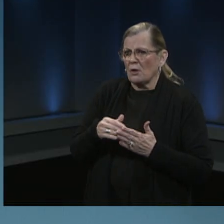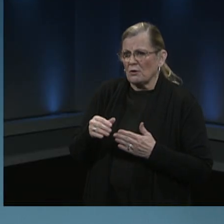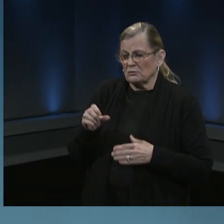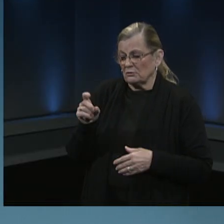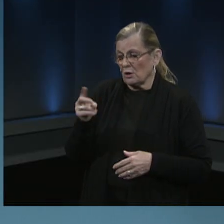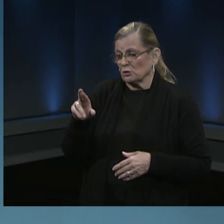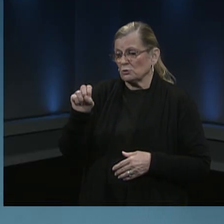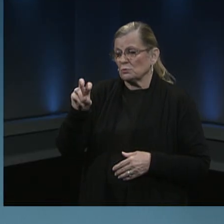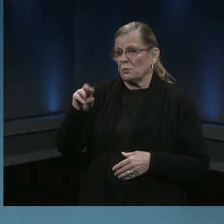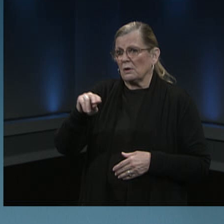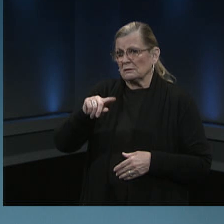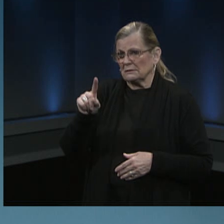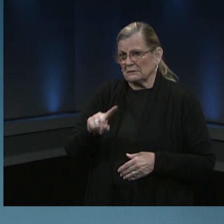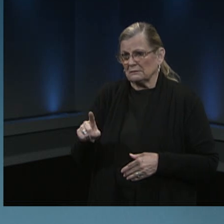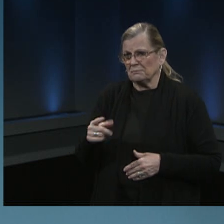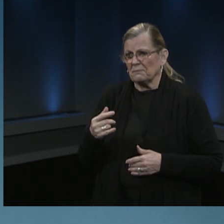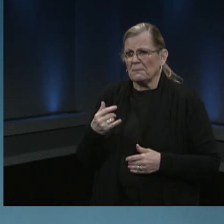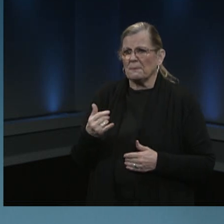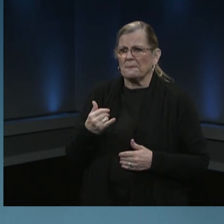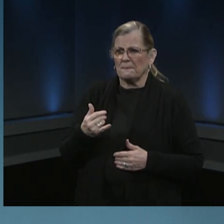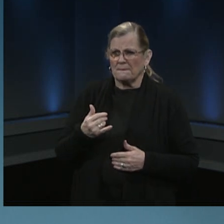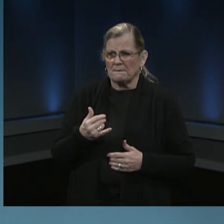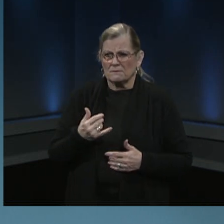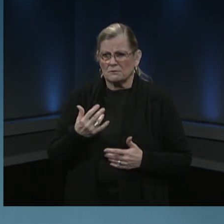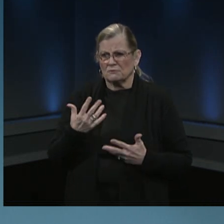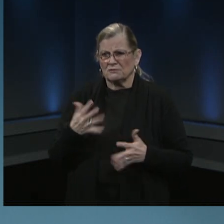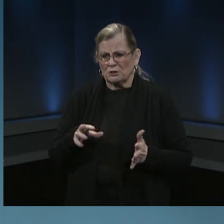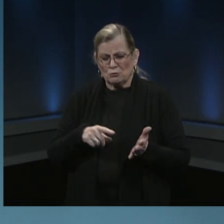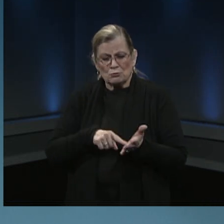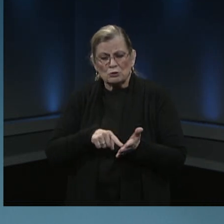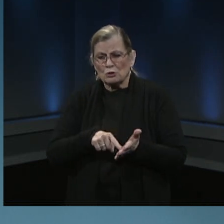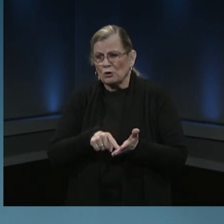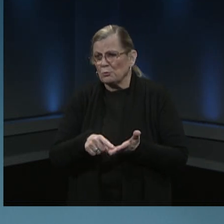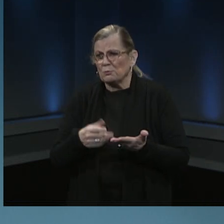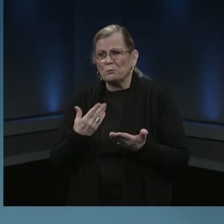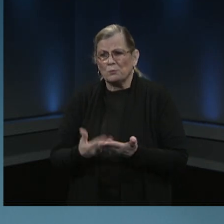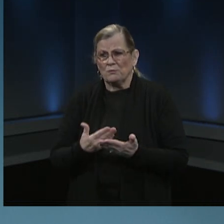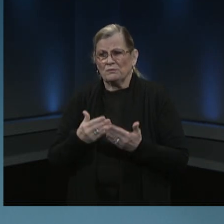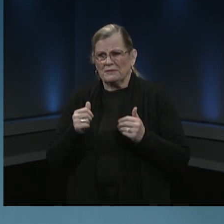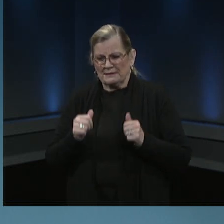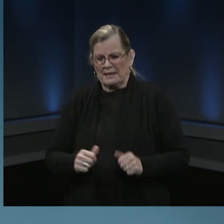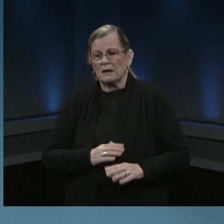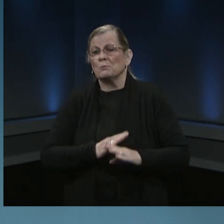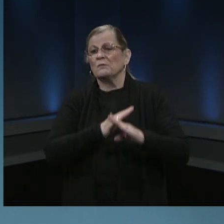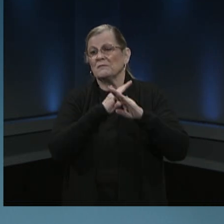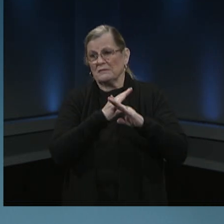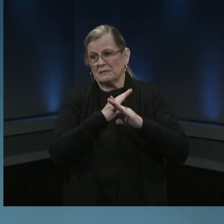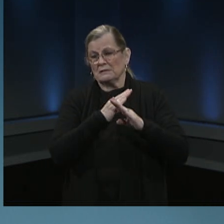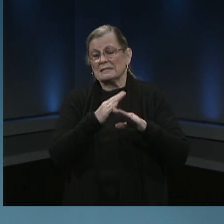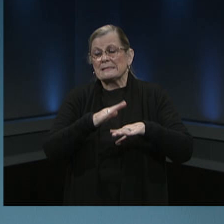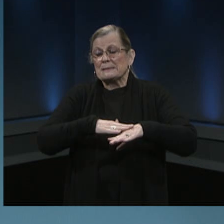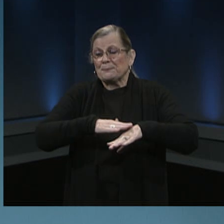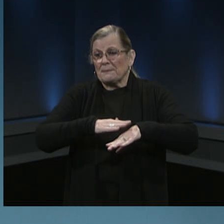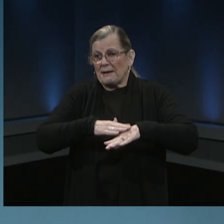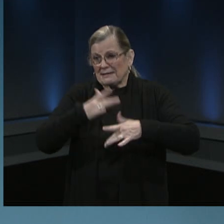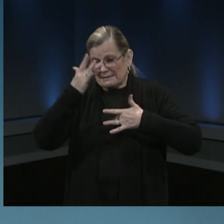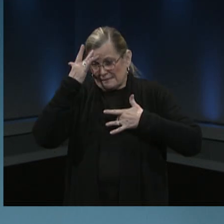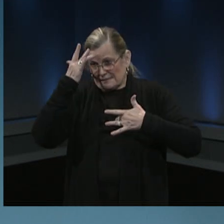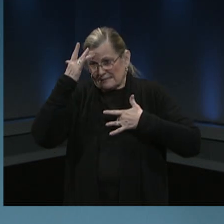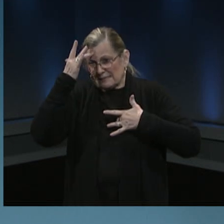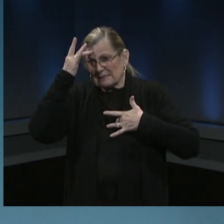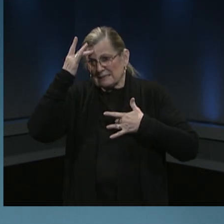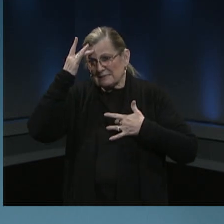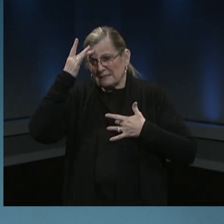that the vaccine will prevent symptomatic disease what we don't know is whether it also prevents